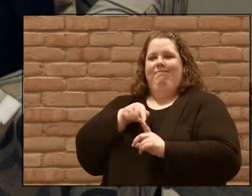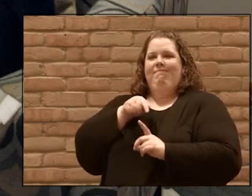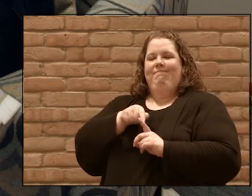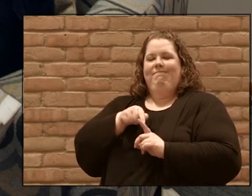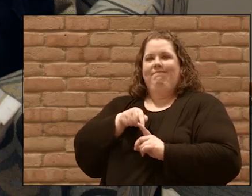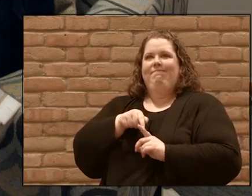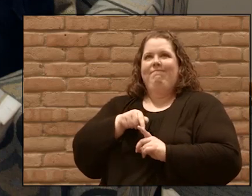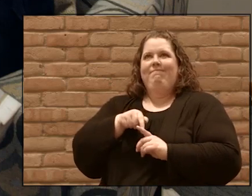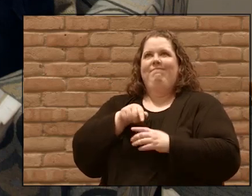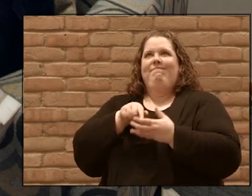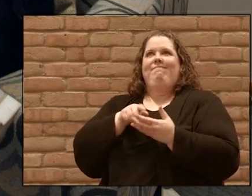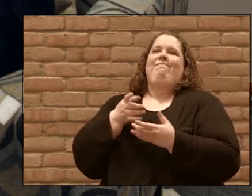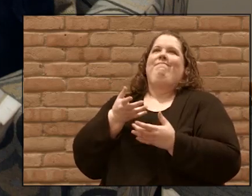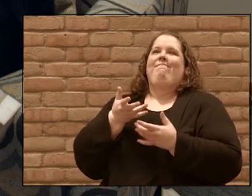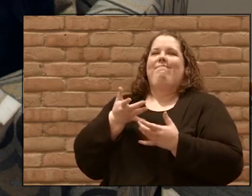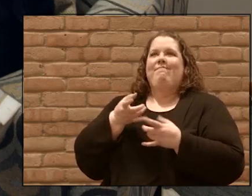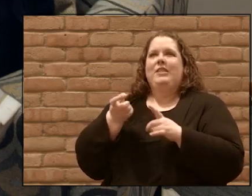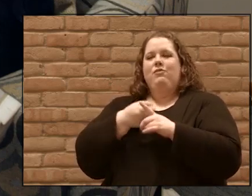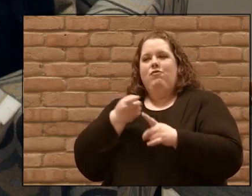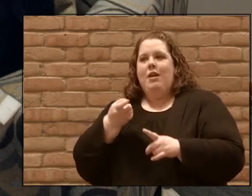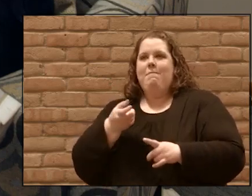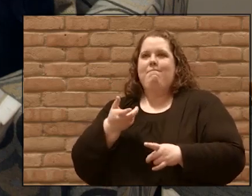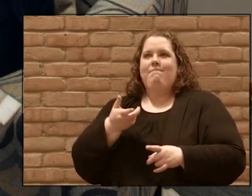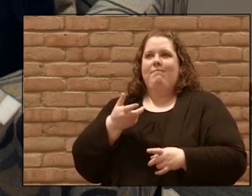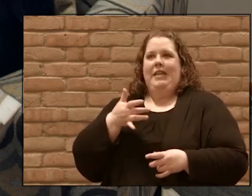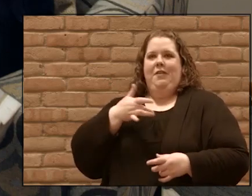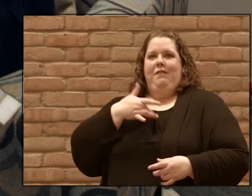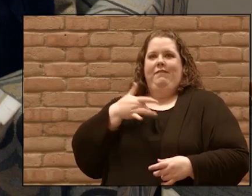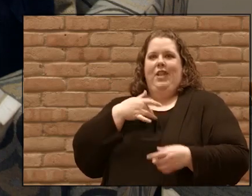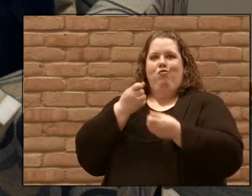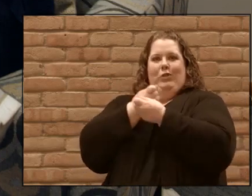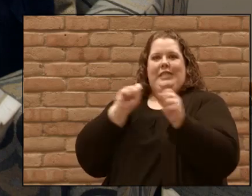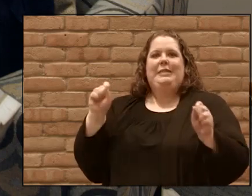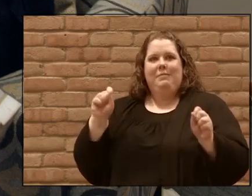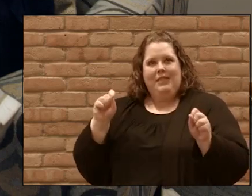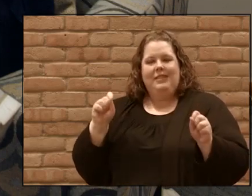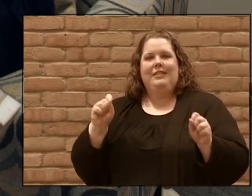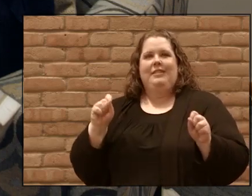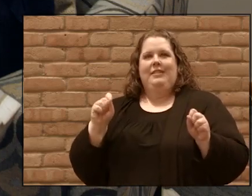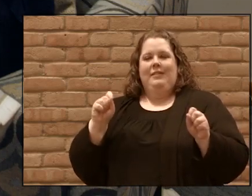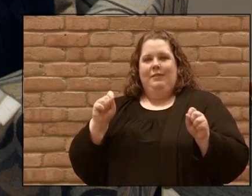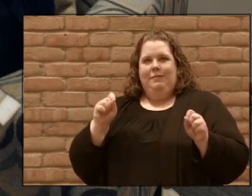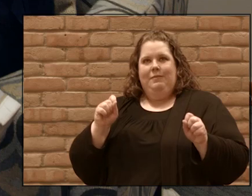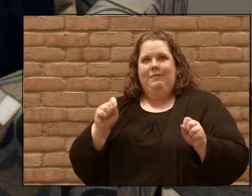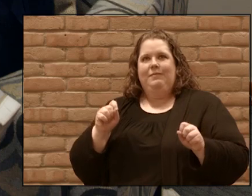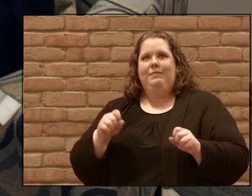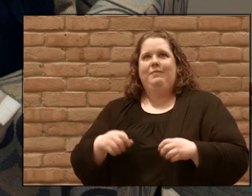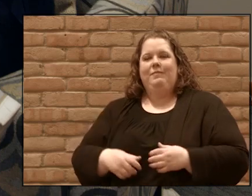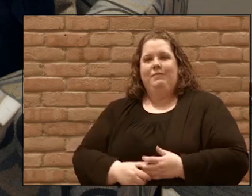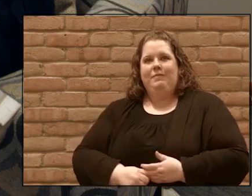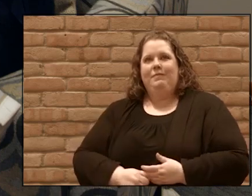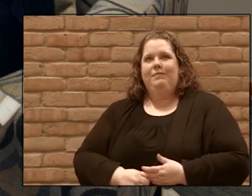feel like having been redeemed having been